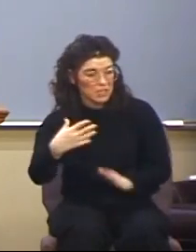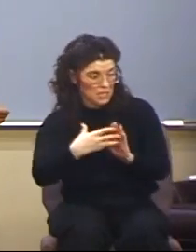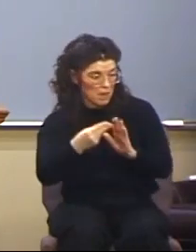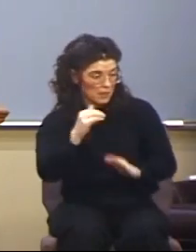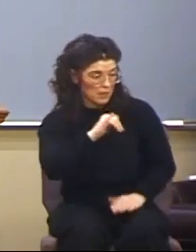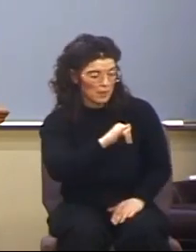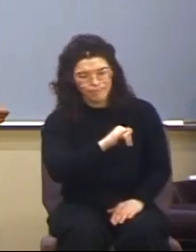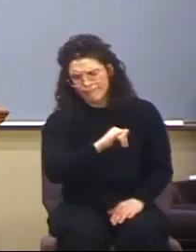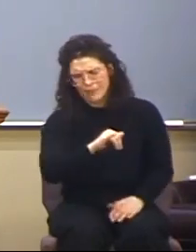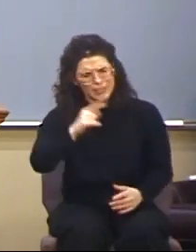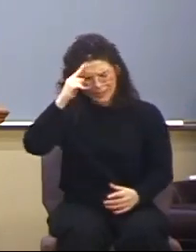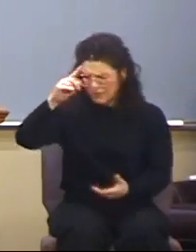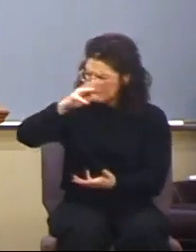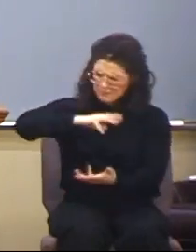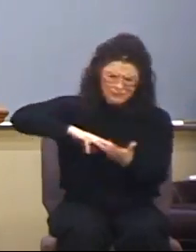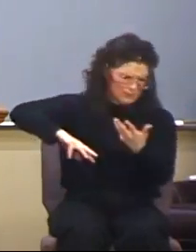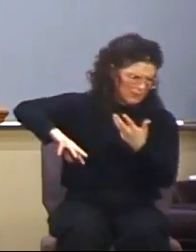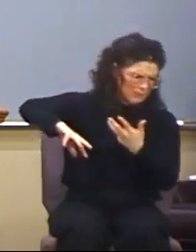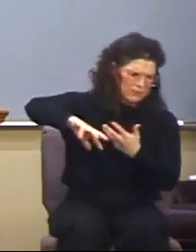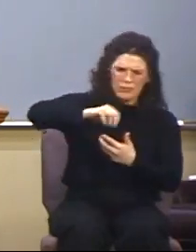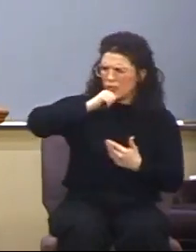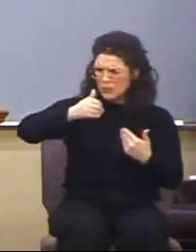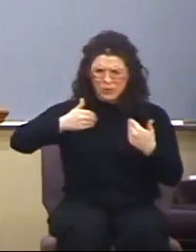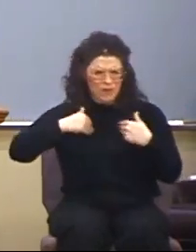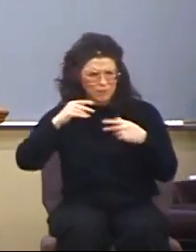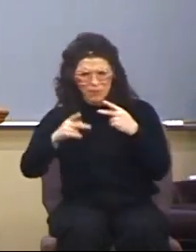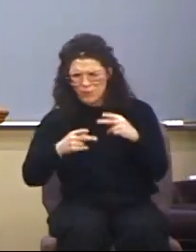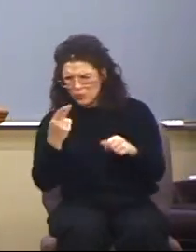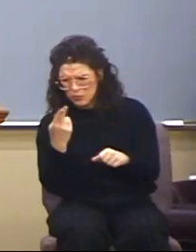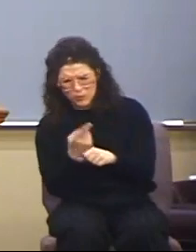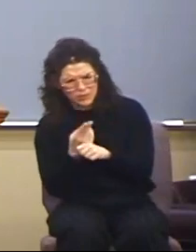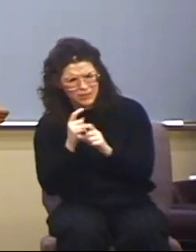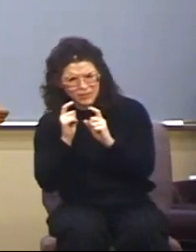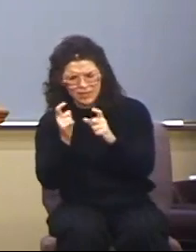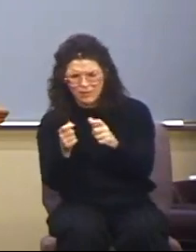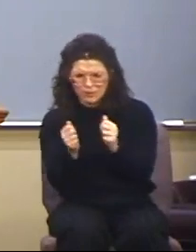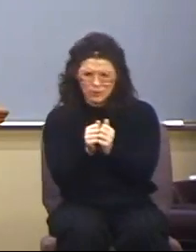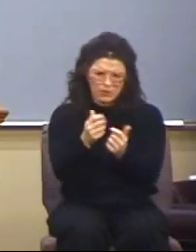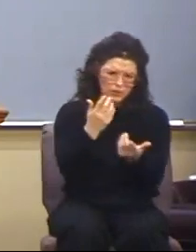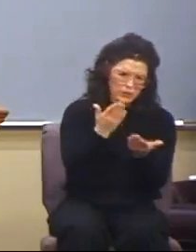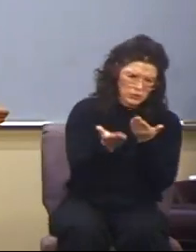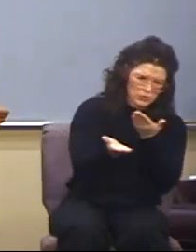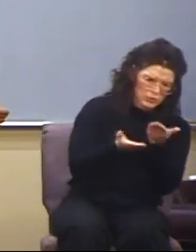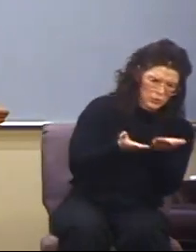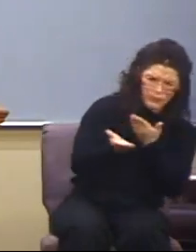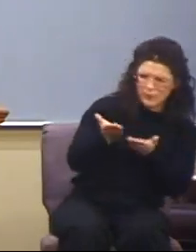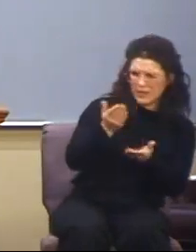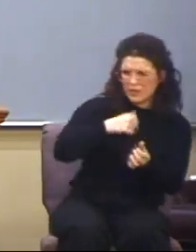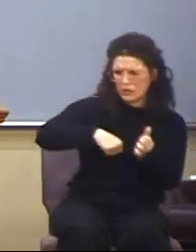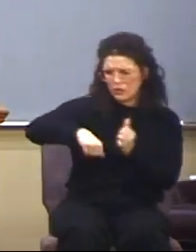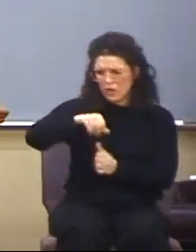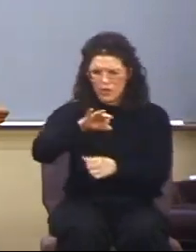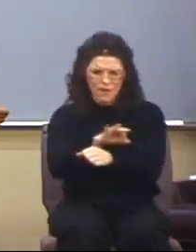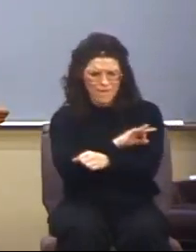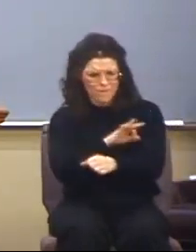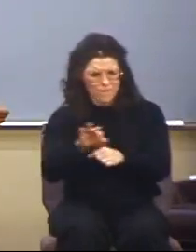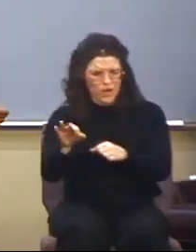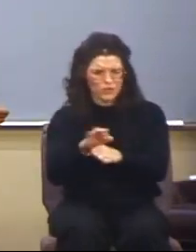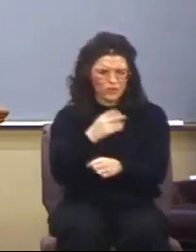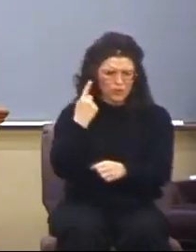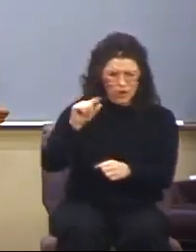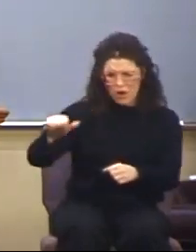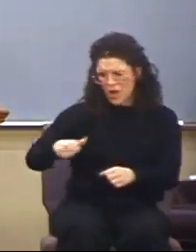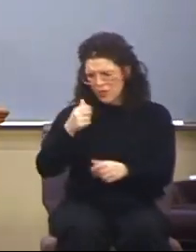exercising the gifts in light of the administrations which has to do with serving and functioning in service for